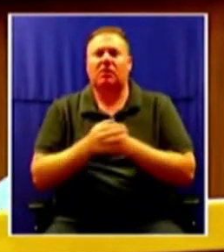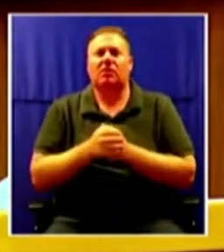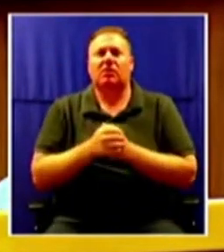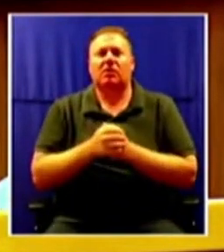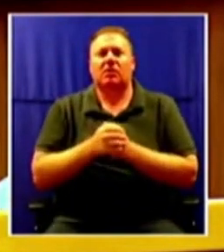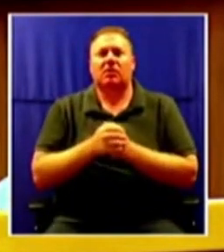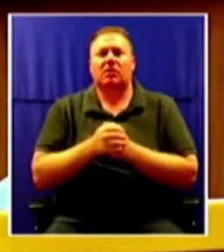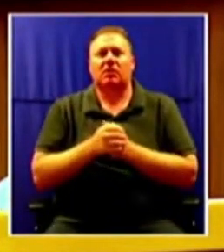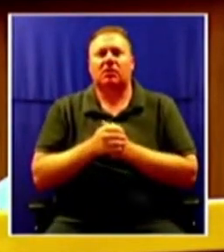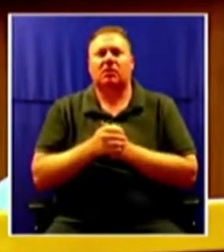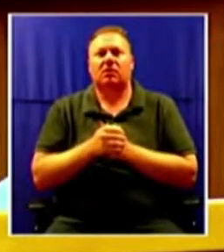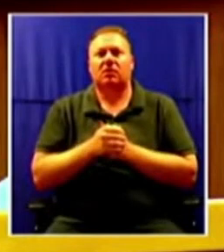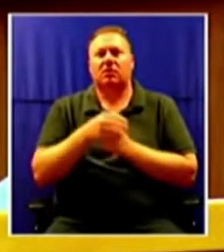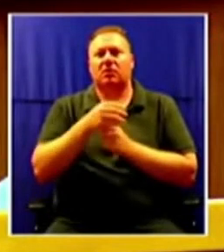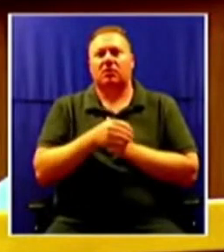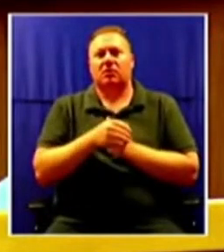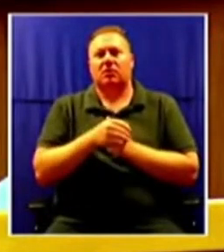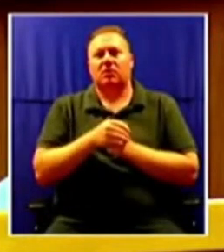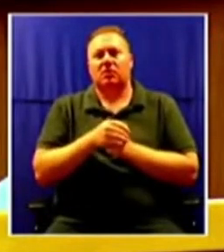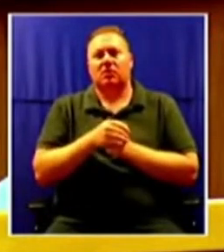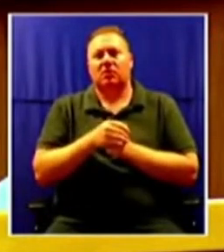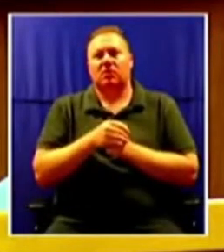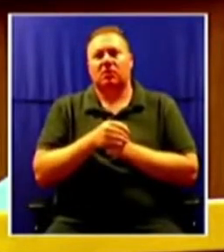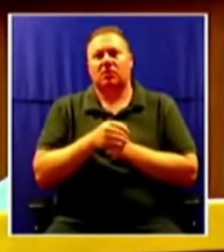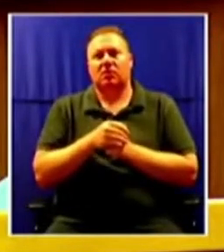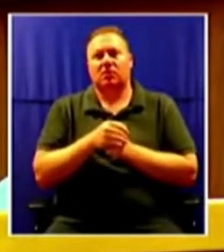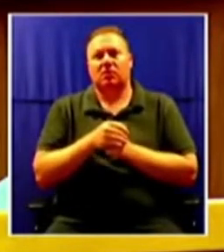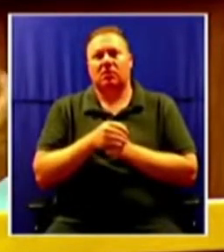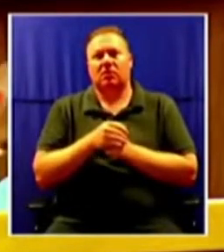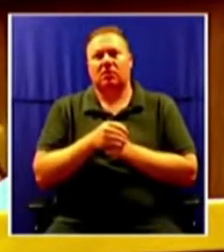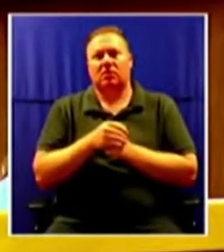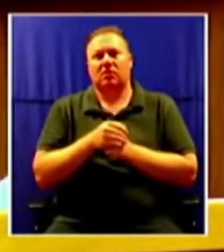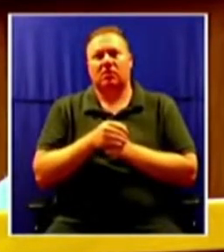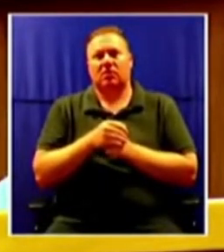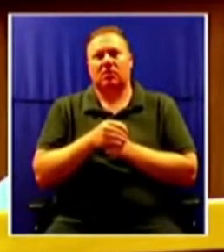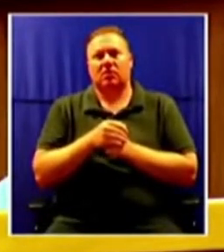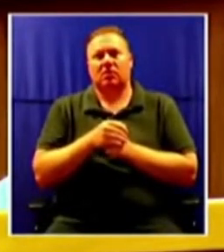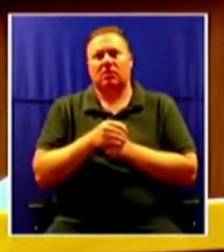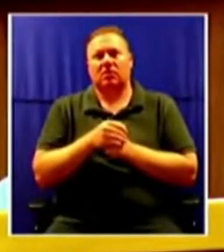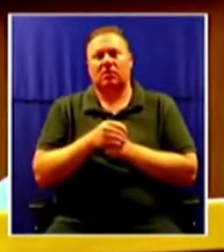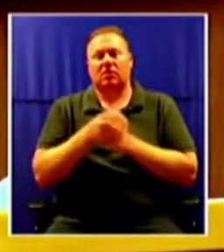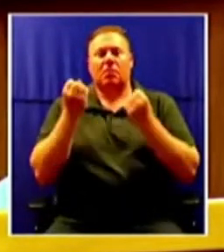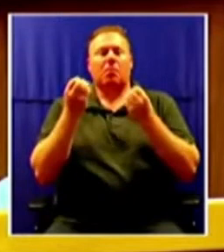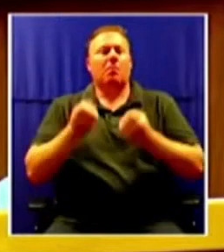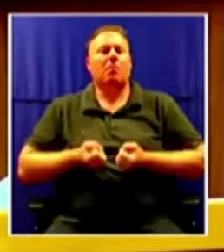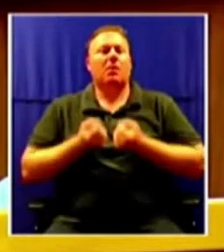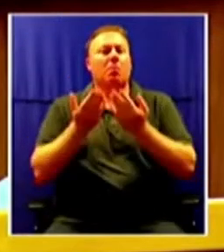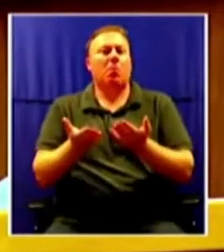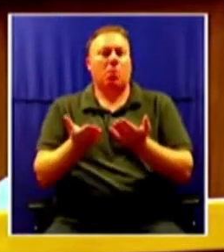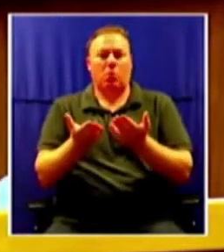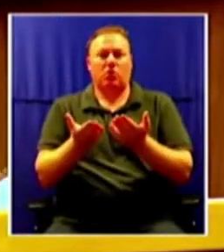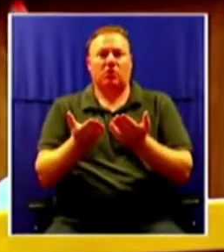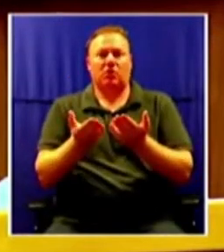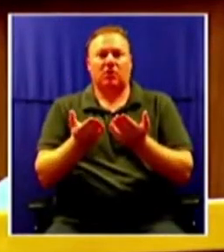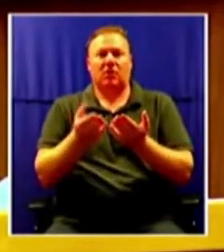You were seen by members of the community following a number of motions that were brought to this house by a democratic alliance bringing to your government's